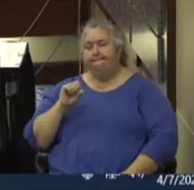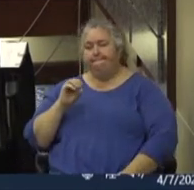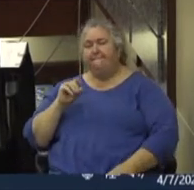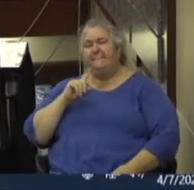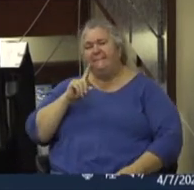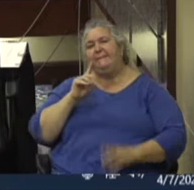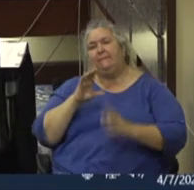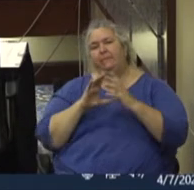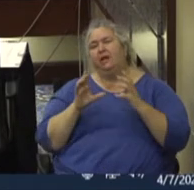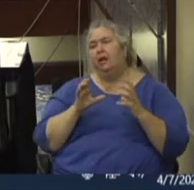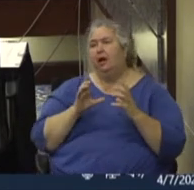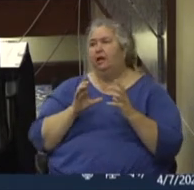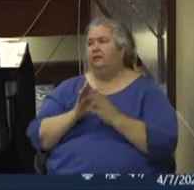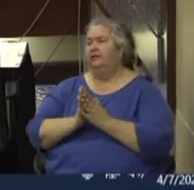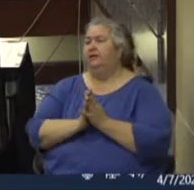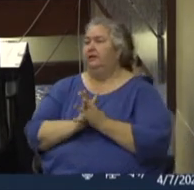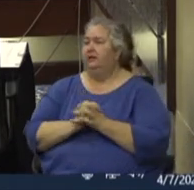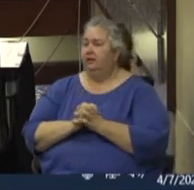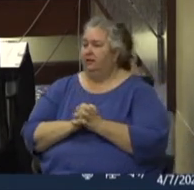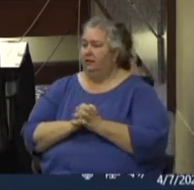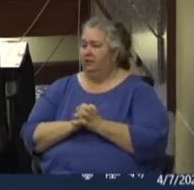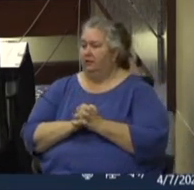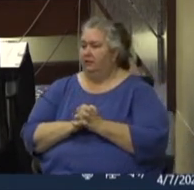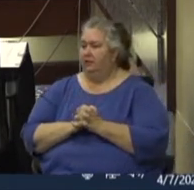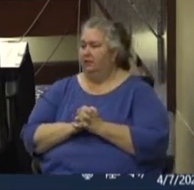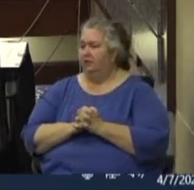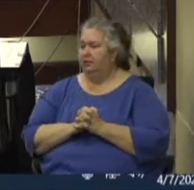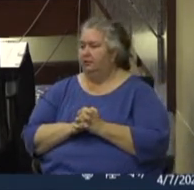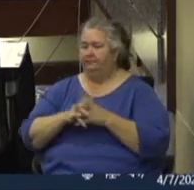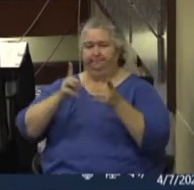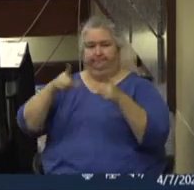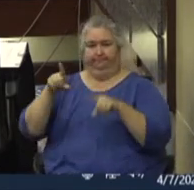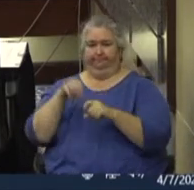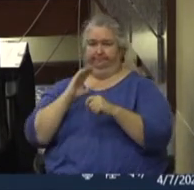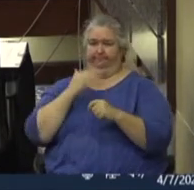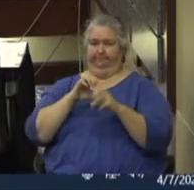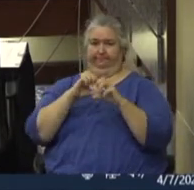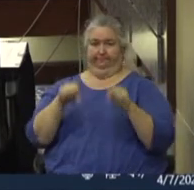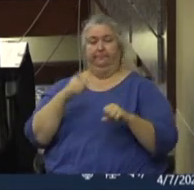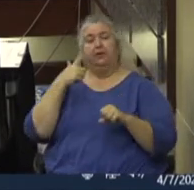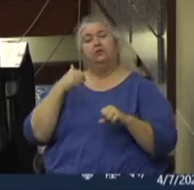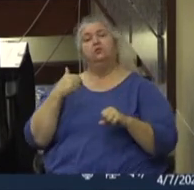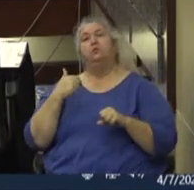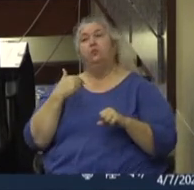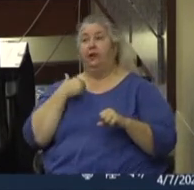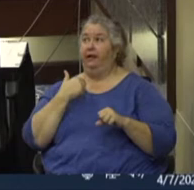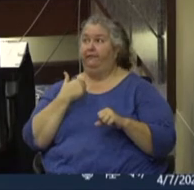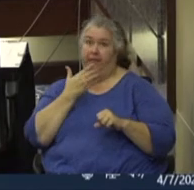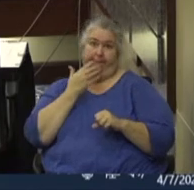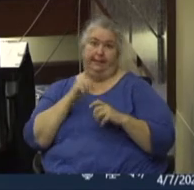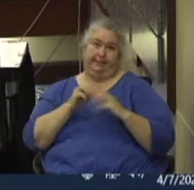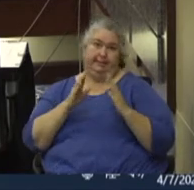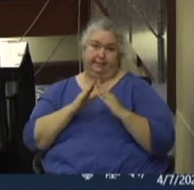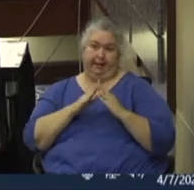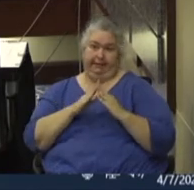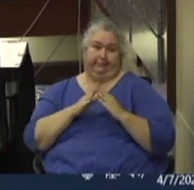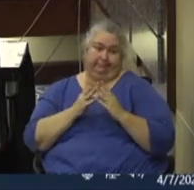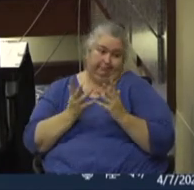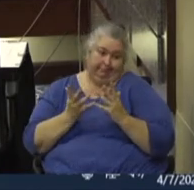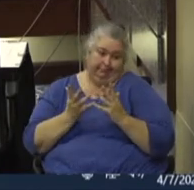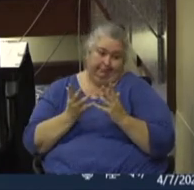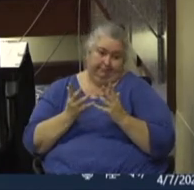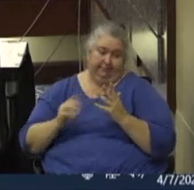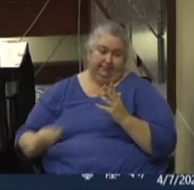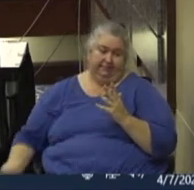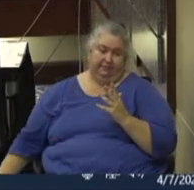a lot of stress in our, in our system because we, we have the best in town in every way, uh, in